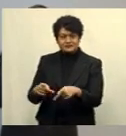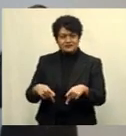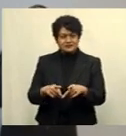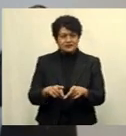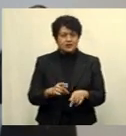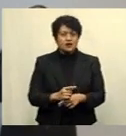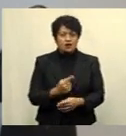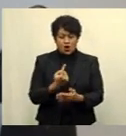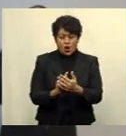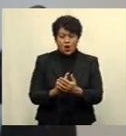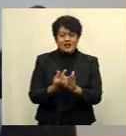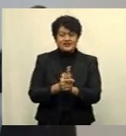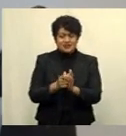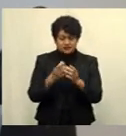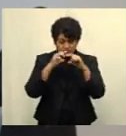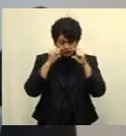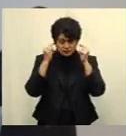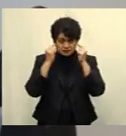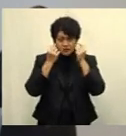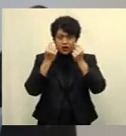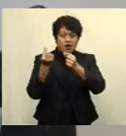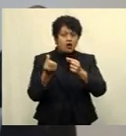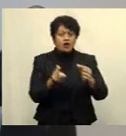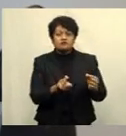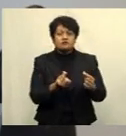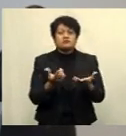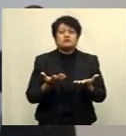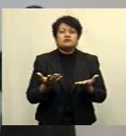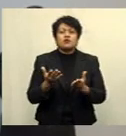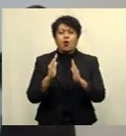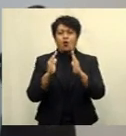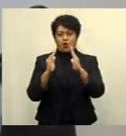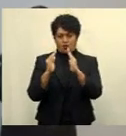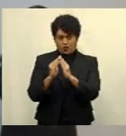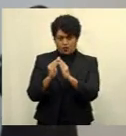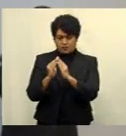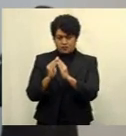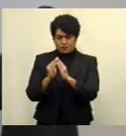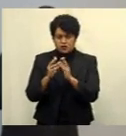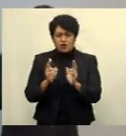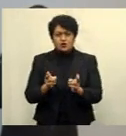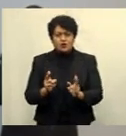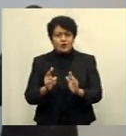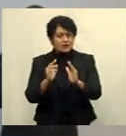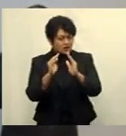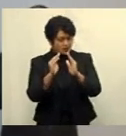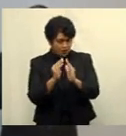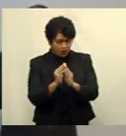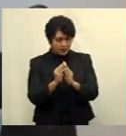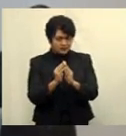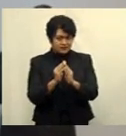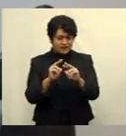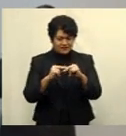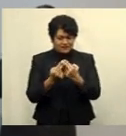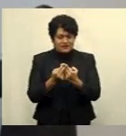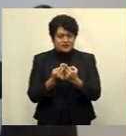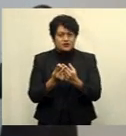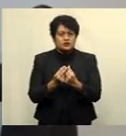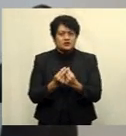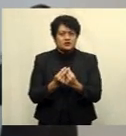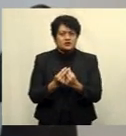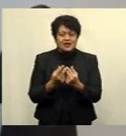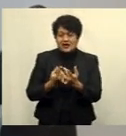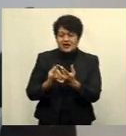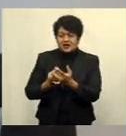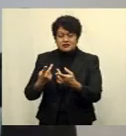you are allowed to take off your mask is if you are within your home with your normal household family members. Any